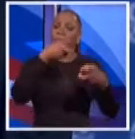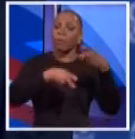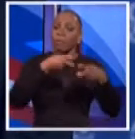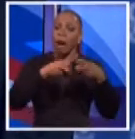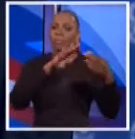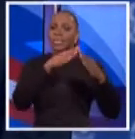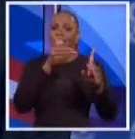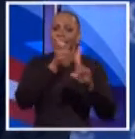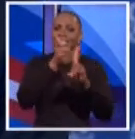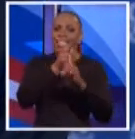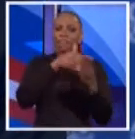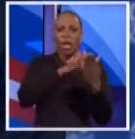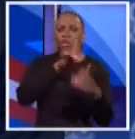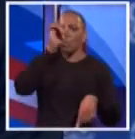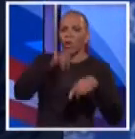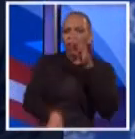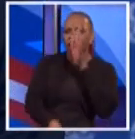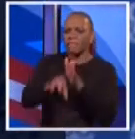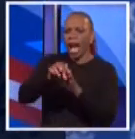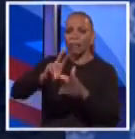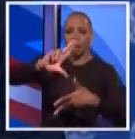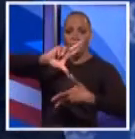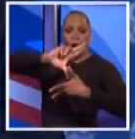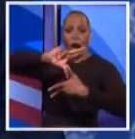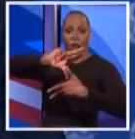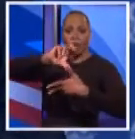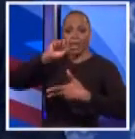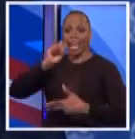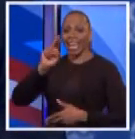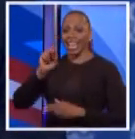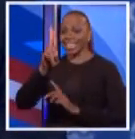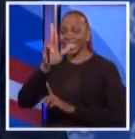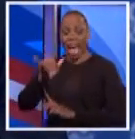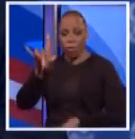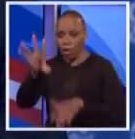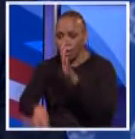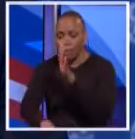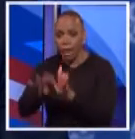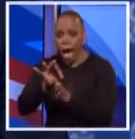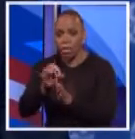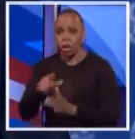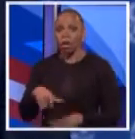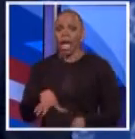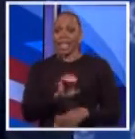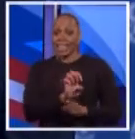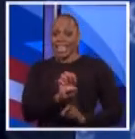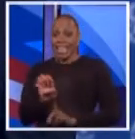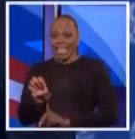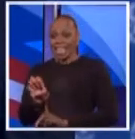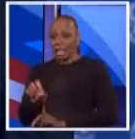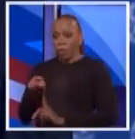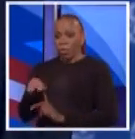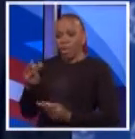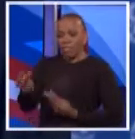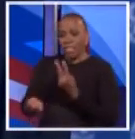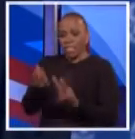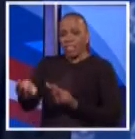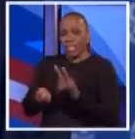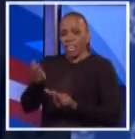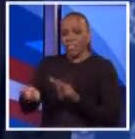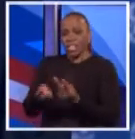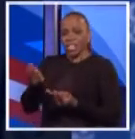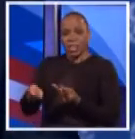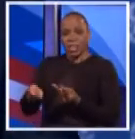You were nowhere to be found during Hurricane Sandy. I was down in the Lower East Side. We were trying to help people. And you were being a $2 million